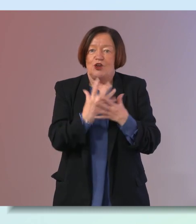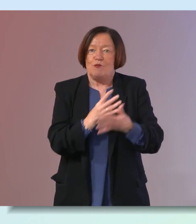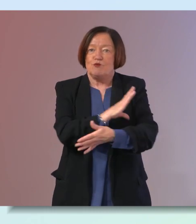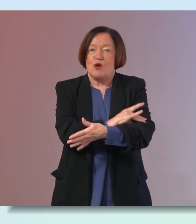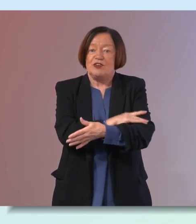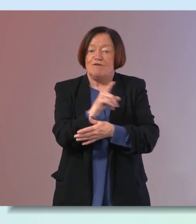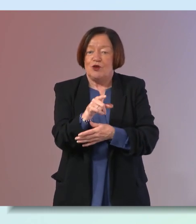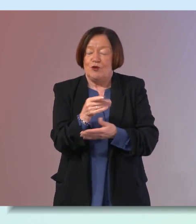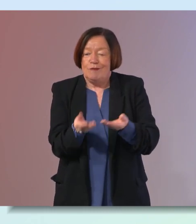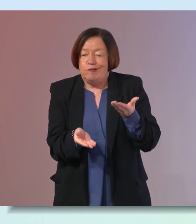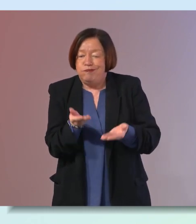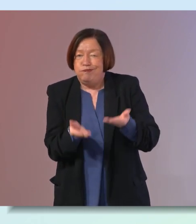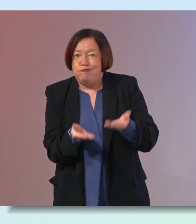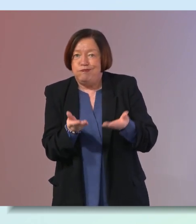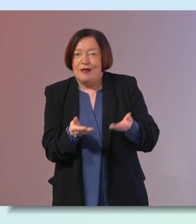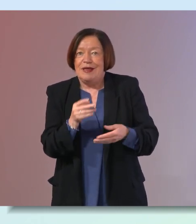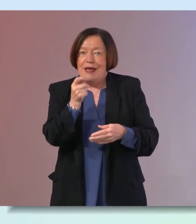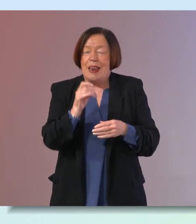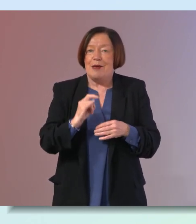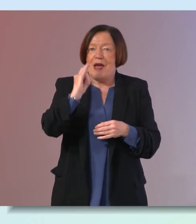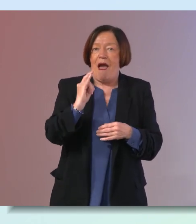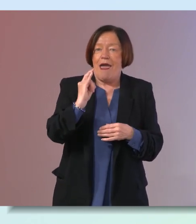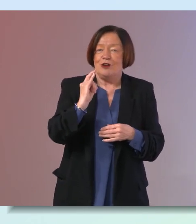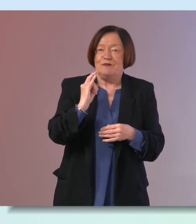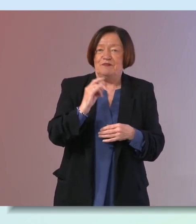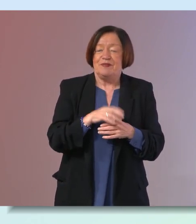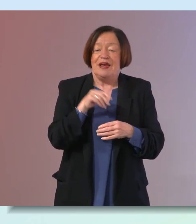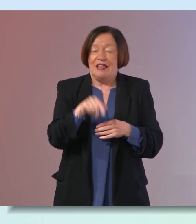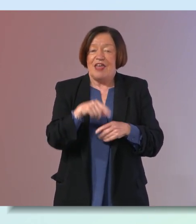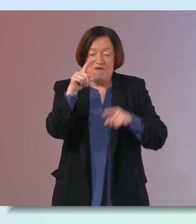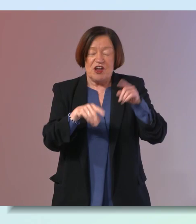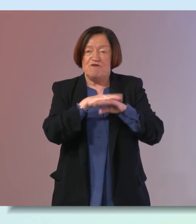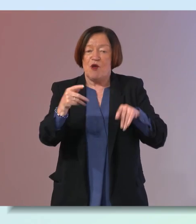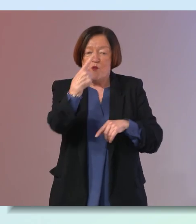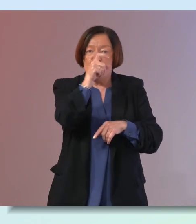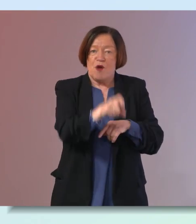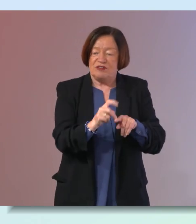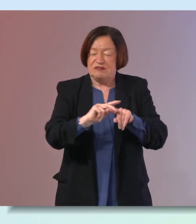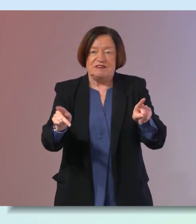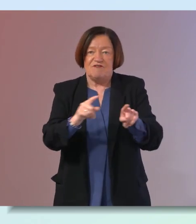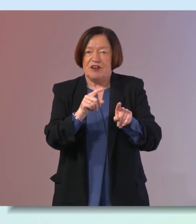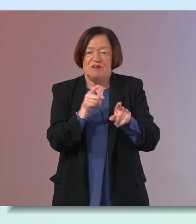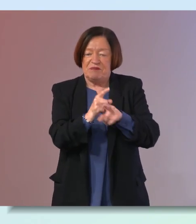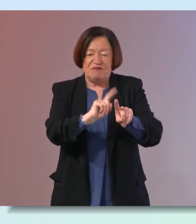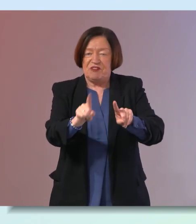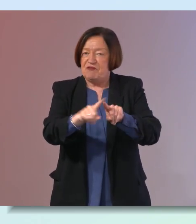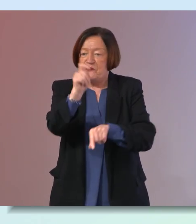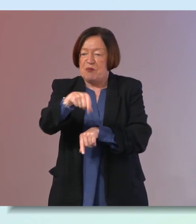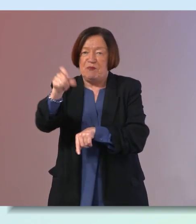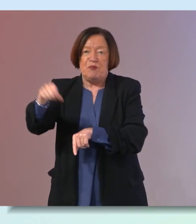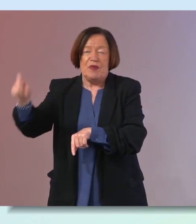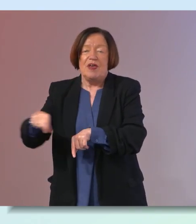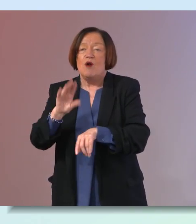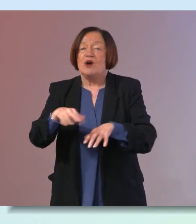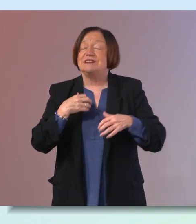if you measured it and would be a little bit higher and that would vary from one individual to another and what's very